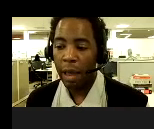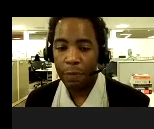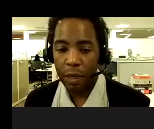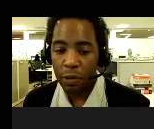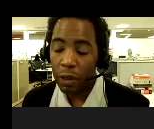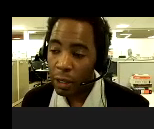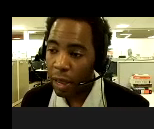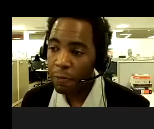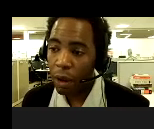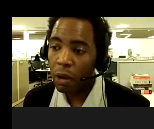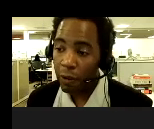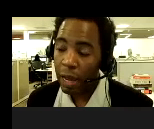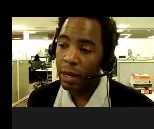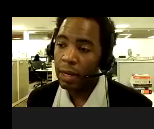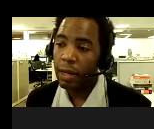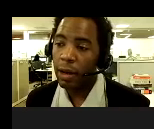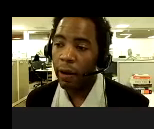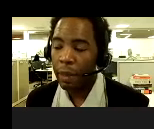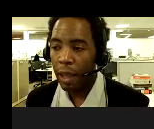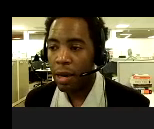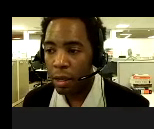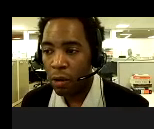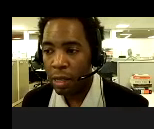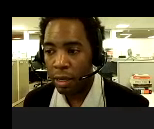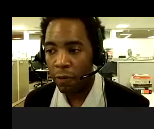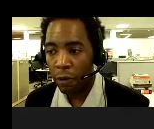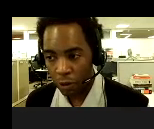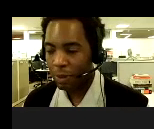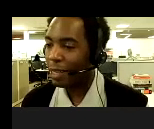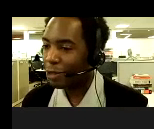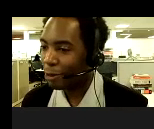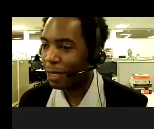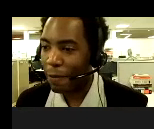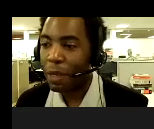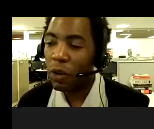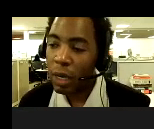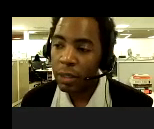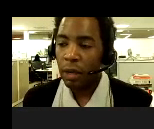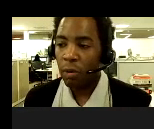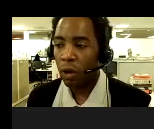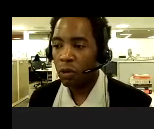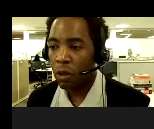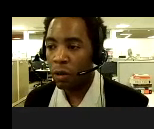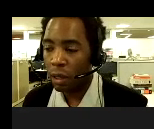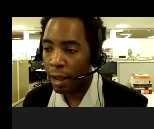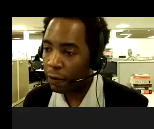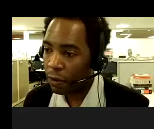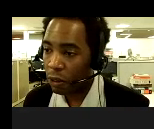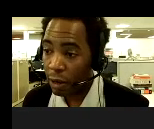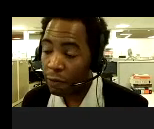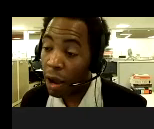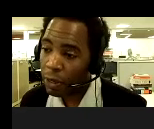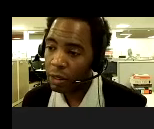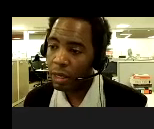um, have been at least under vaccinated. Um, and not, you know, and I think folks tend to say mistrust, but we also know that there's a lack